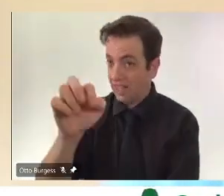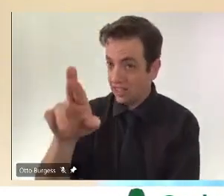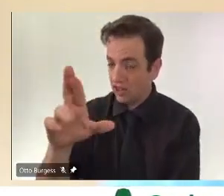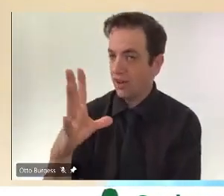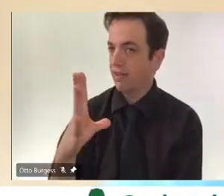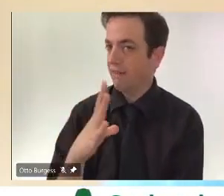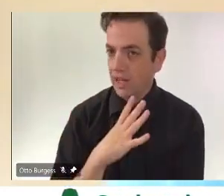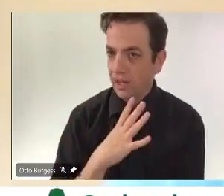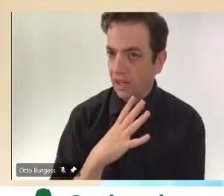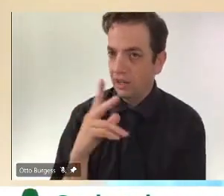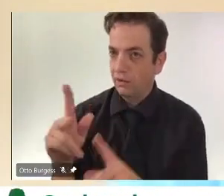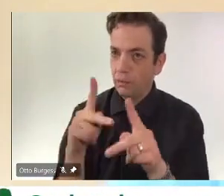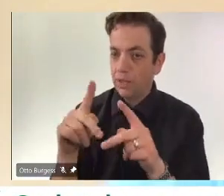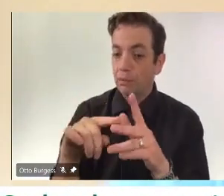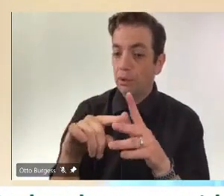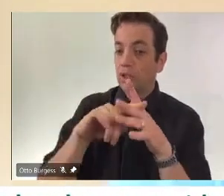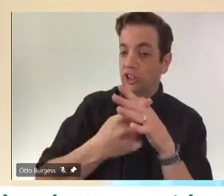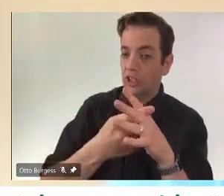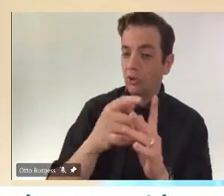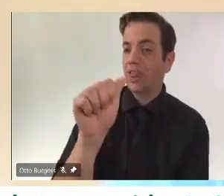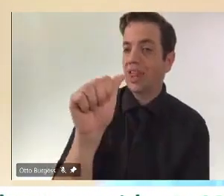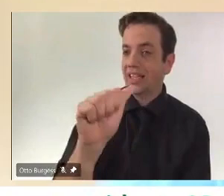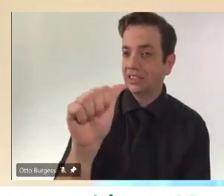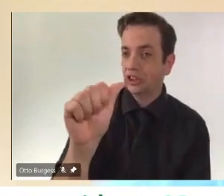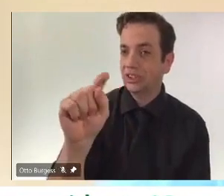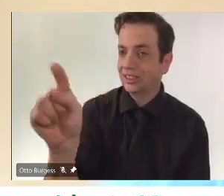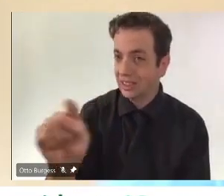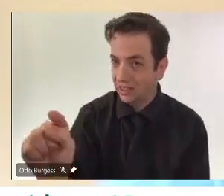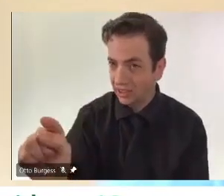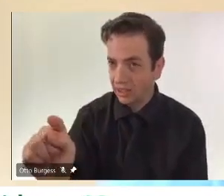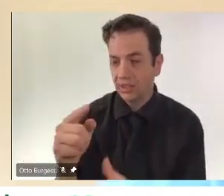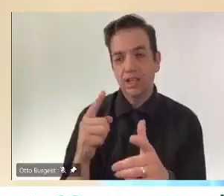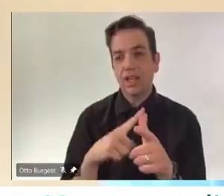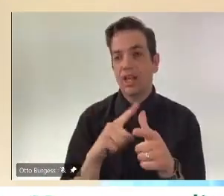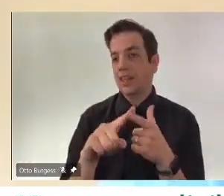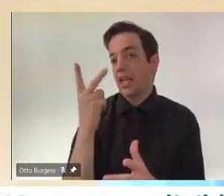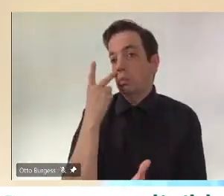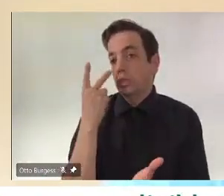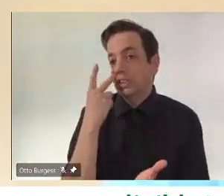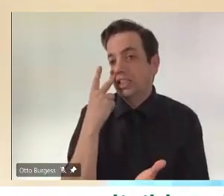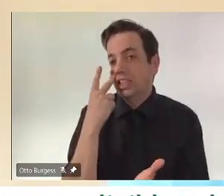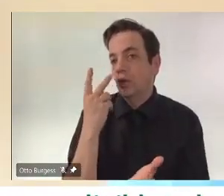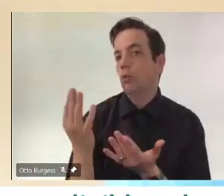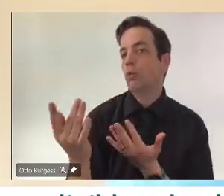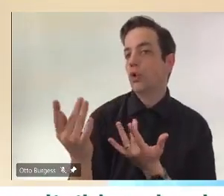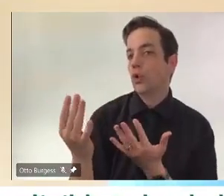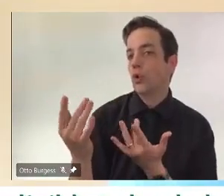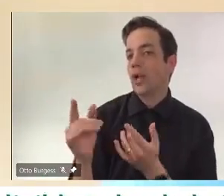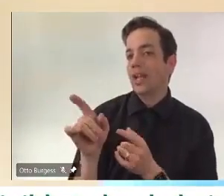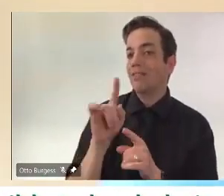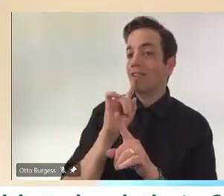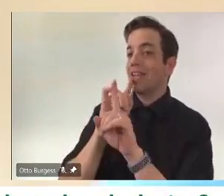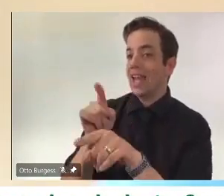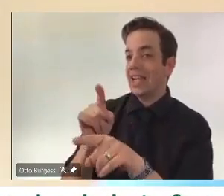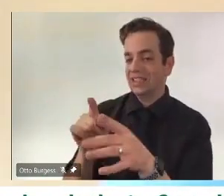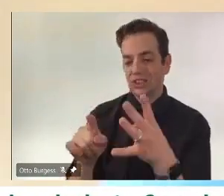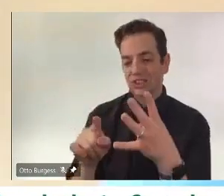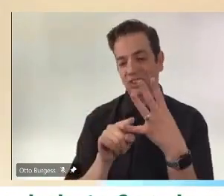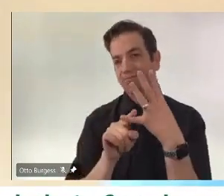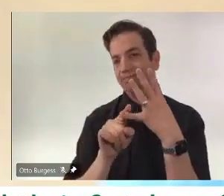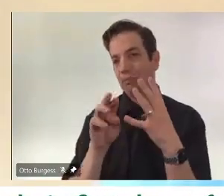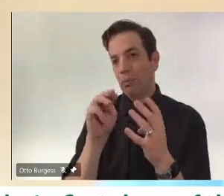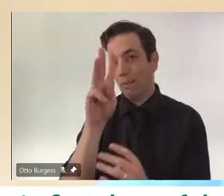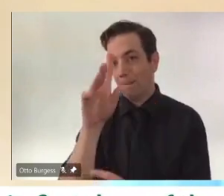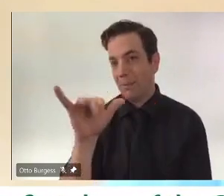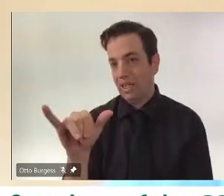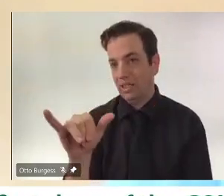based on those results, we are still waiting for that, those results by end of May. But based on that, if for some reason, someone was unable